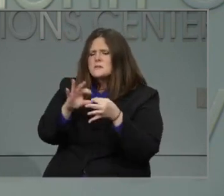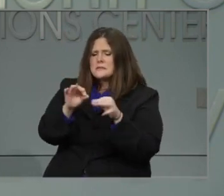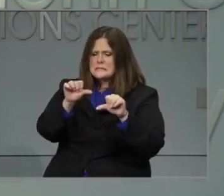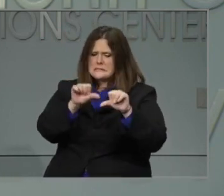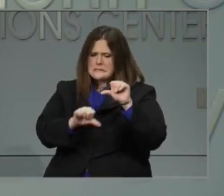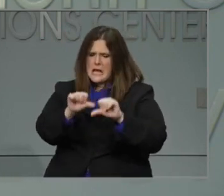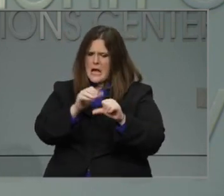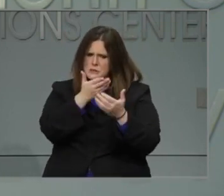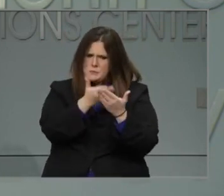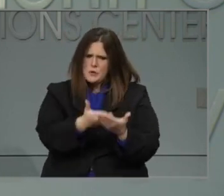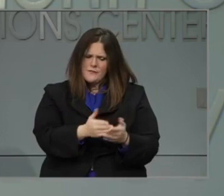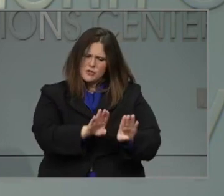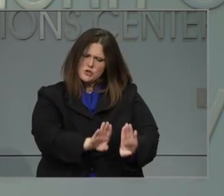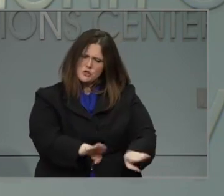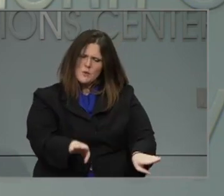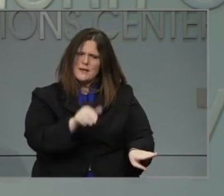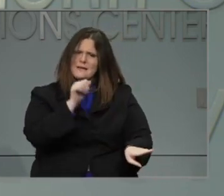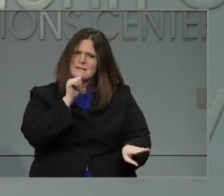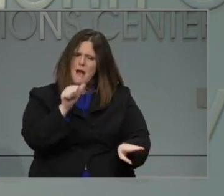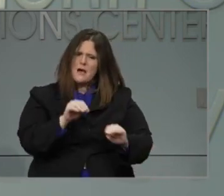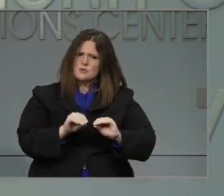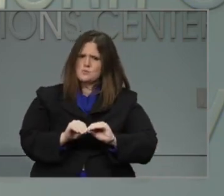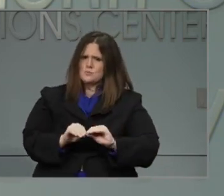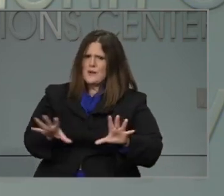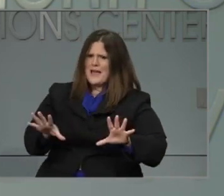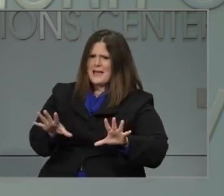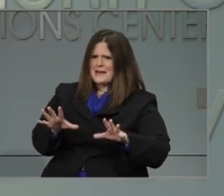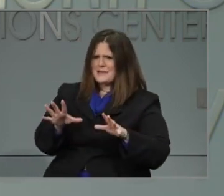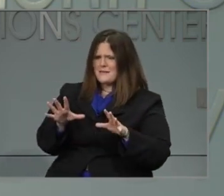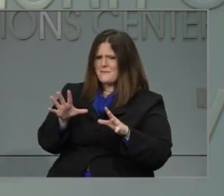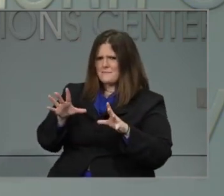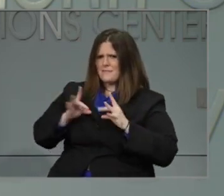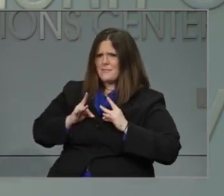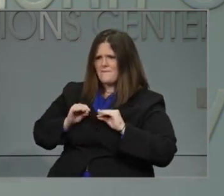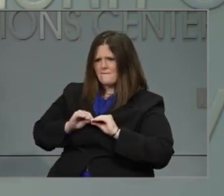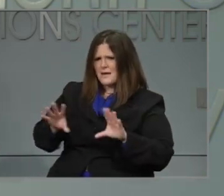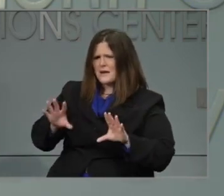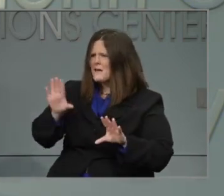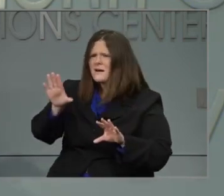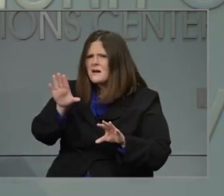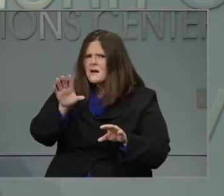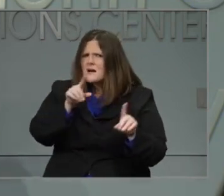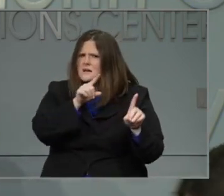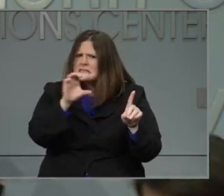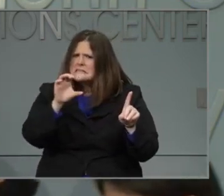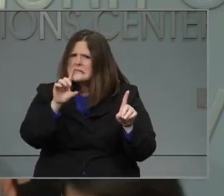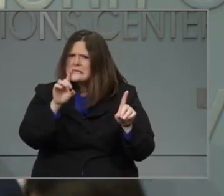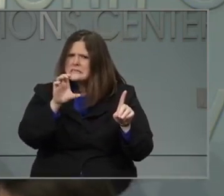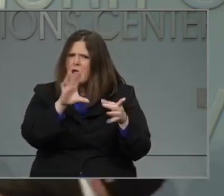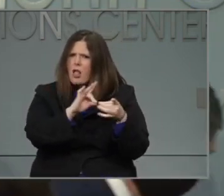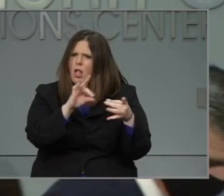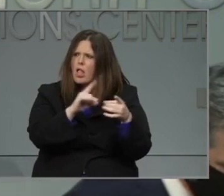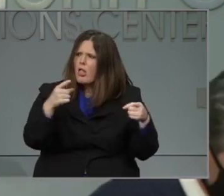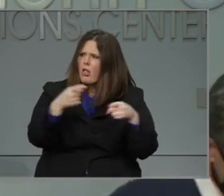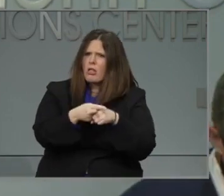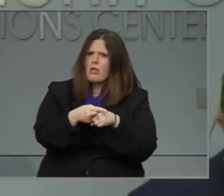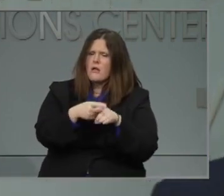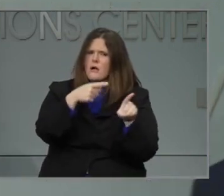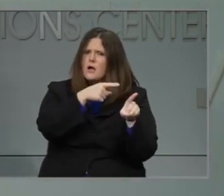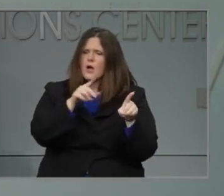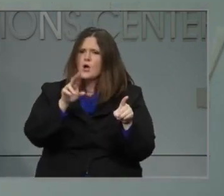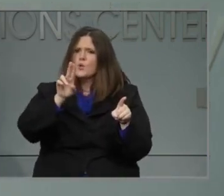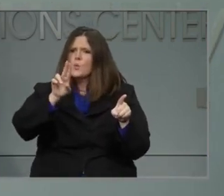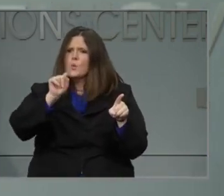don't spread the virus as easily, but last week the CDC put out a study in Utah that